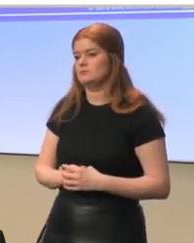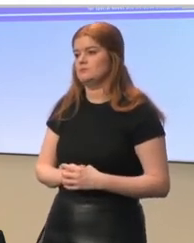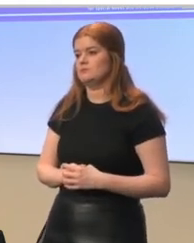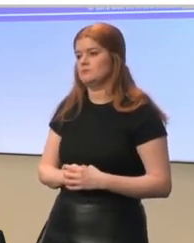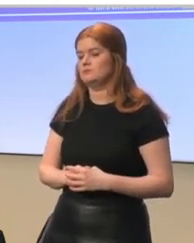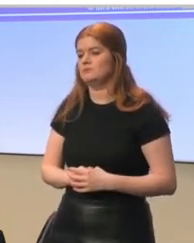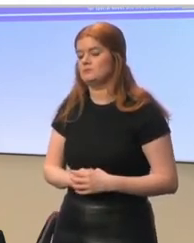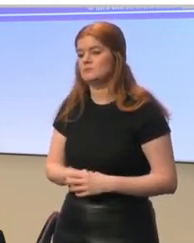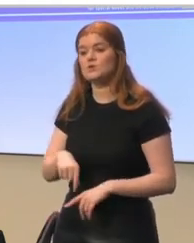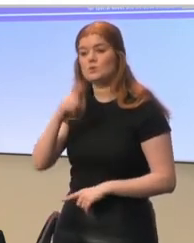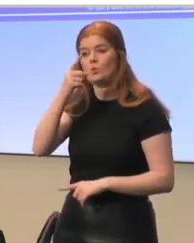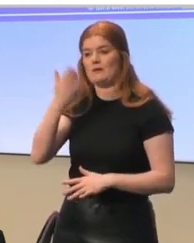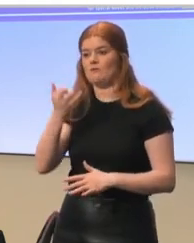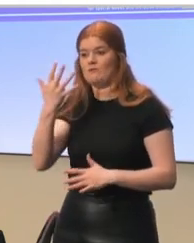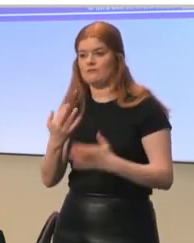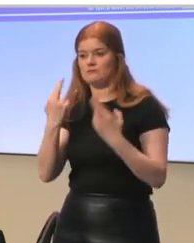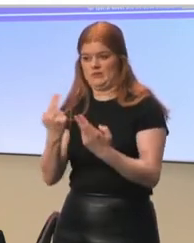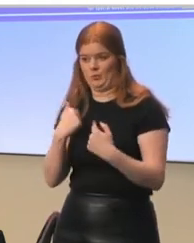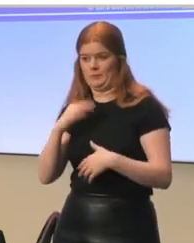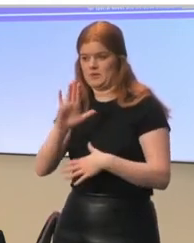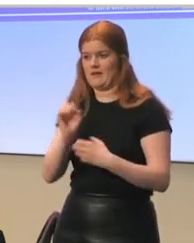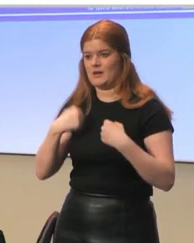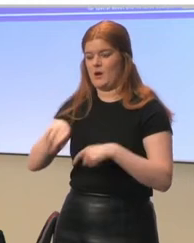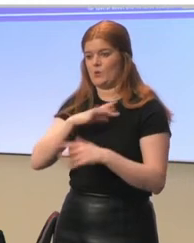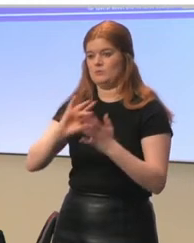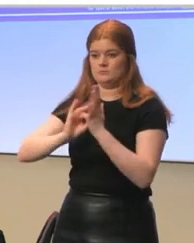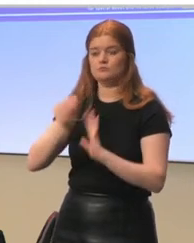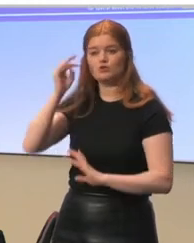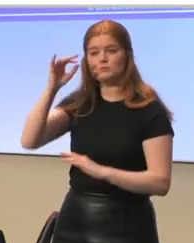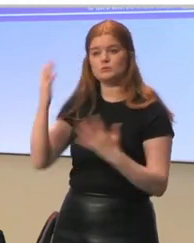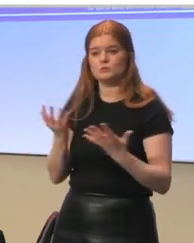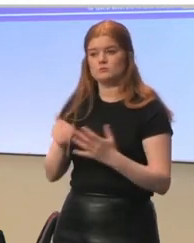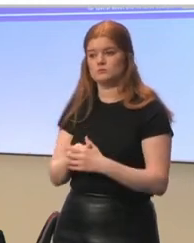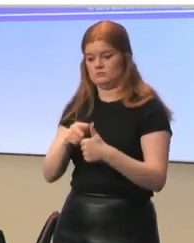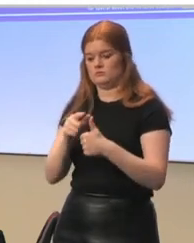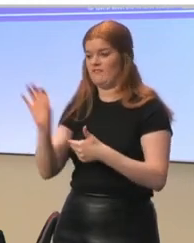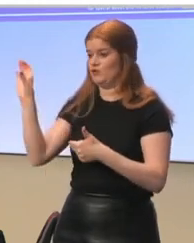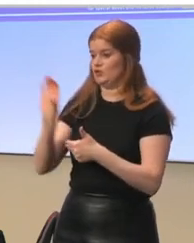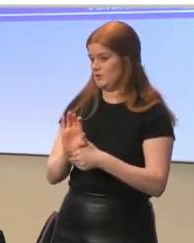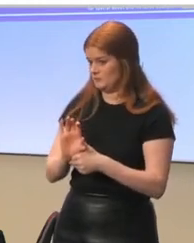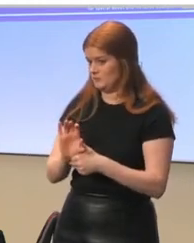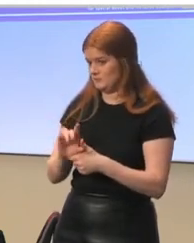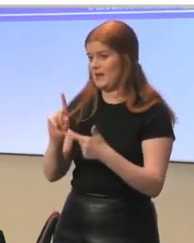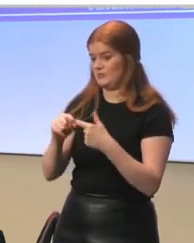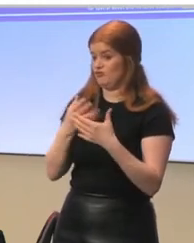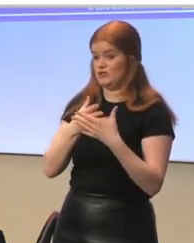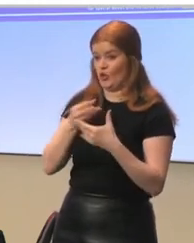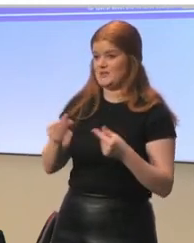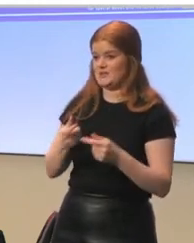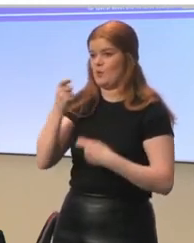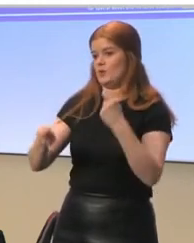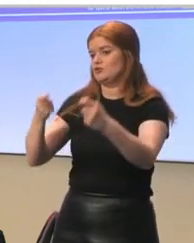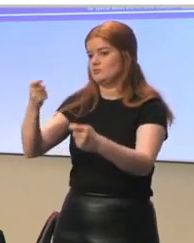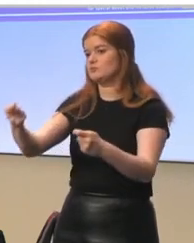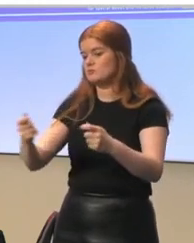five requirements that we have in our key principles are funding and resource allocation.